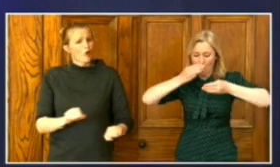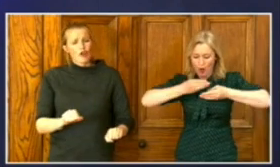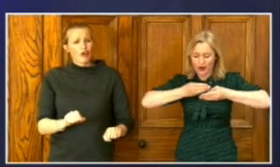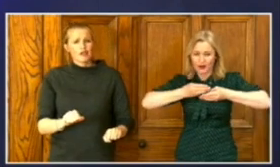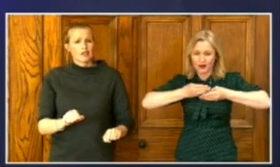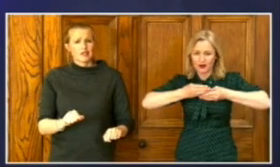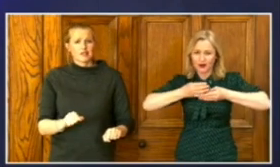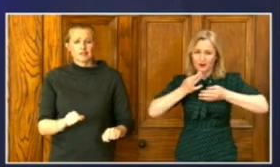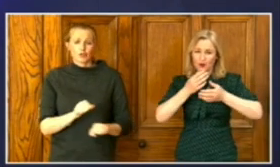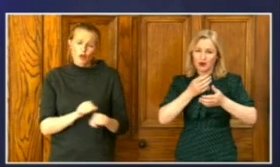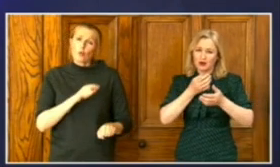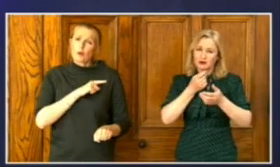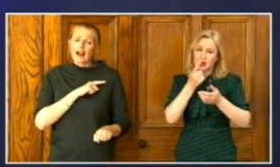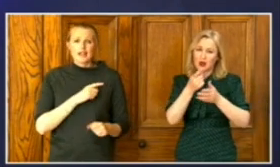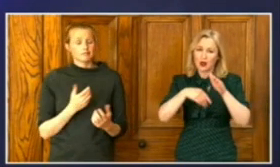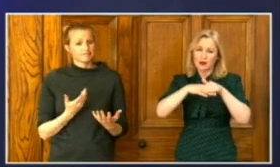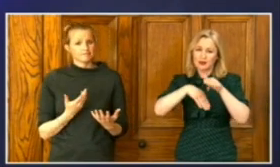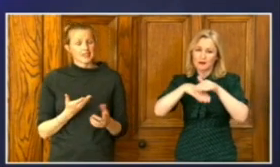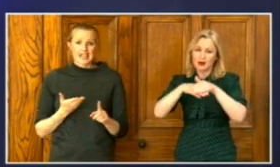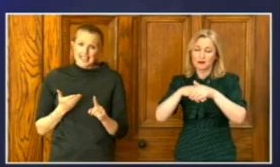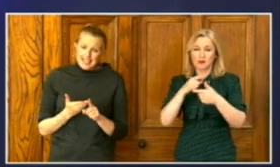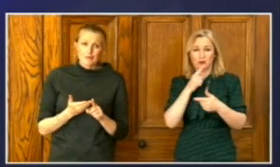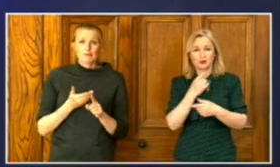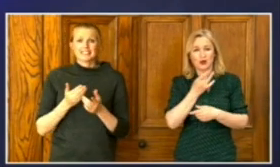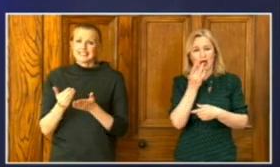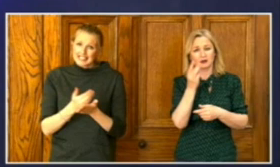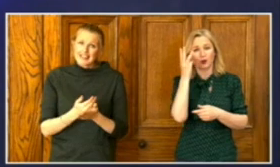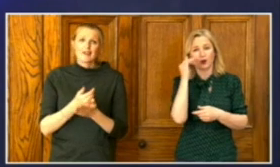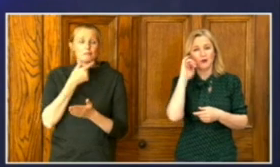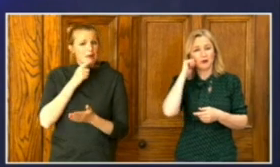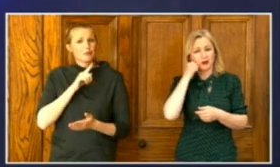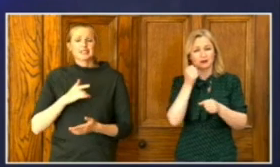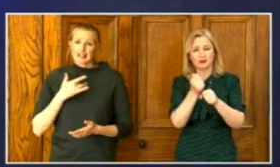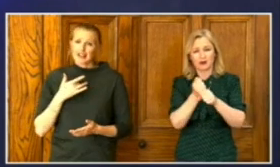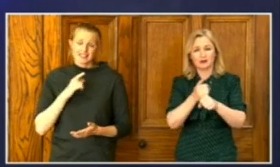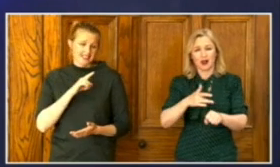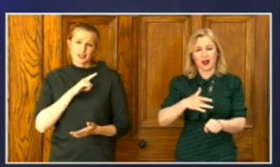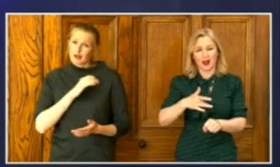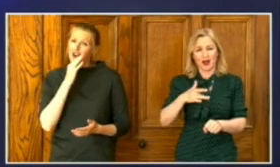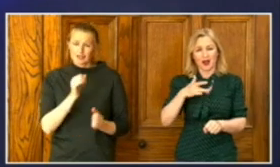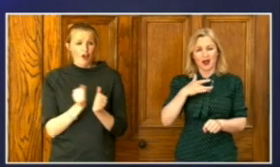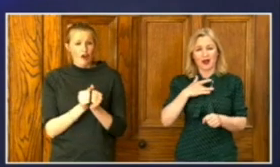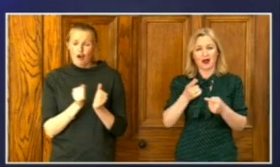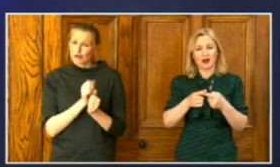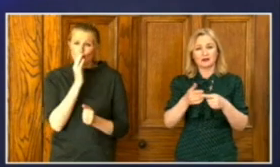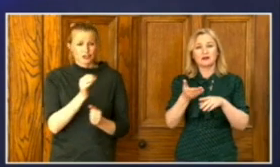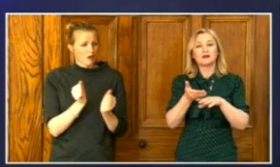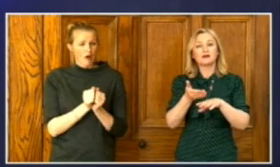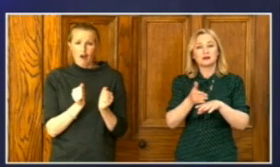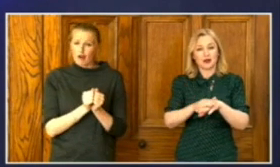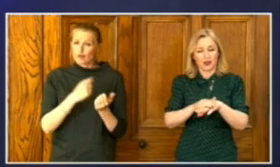if it were not quite literally a matter of life and death. So please do listen to the advice